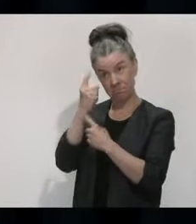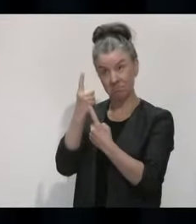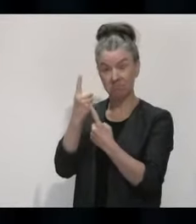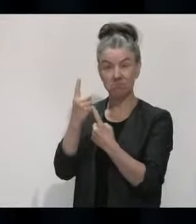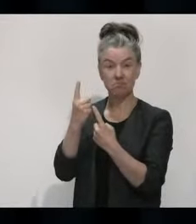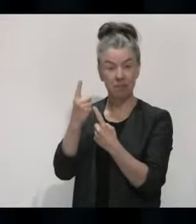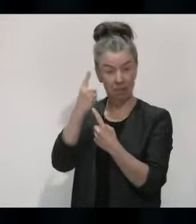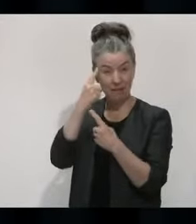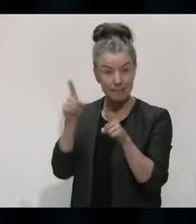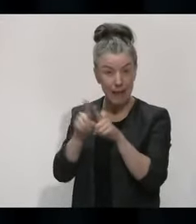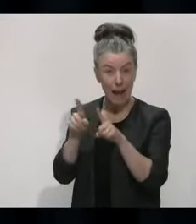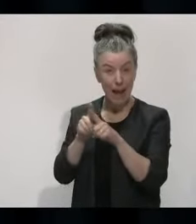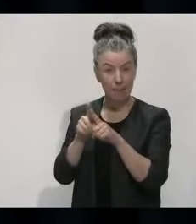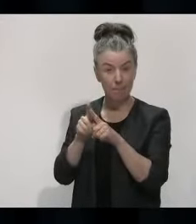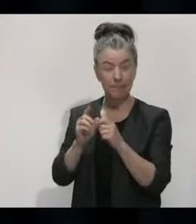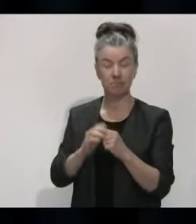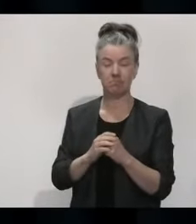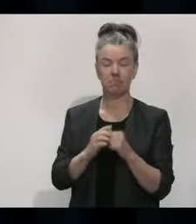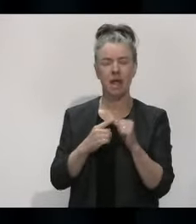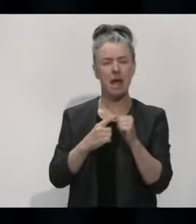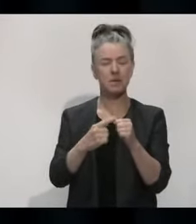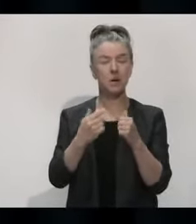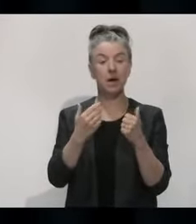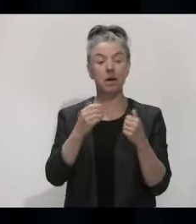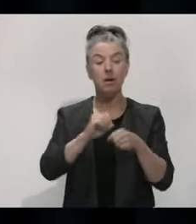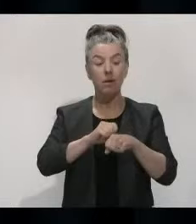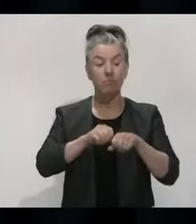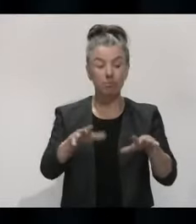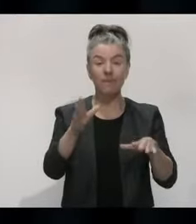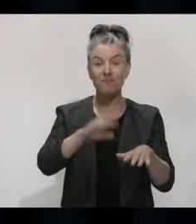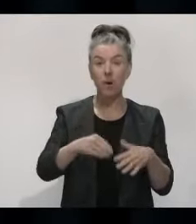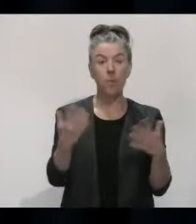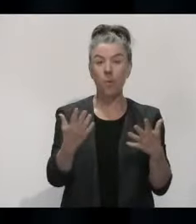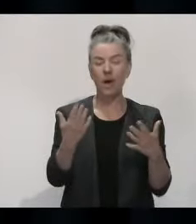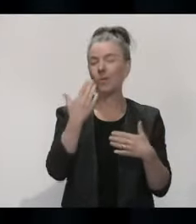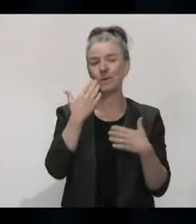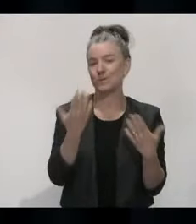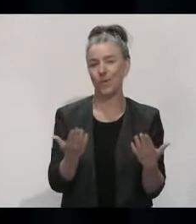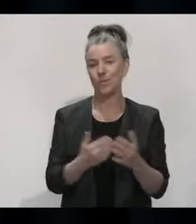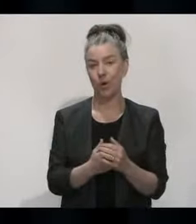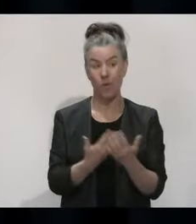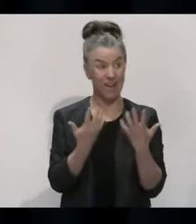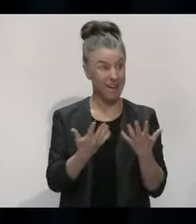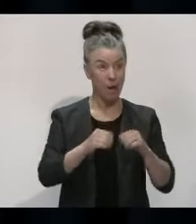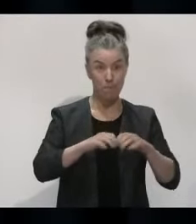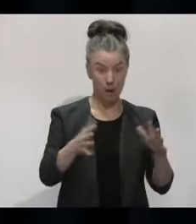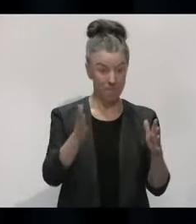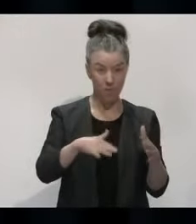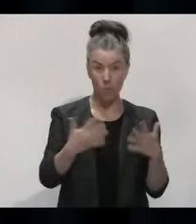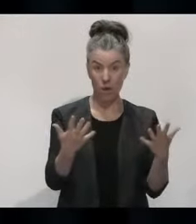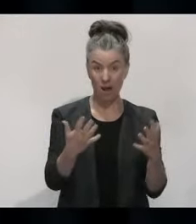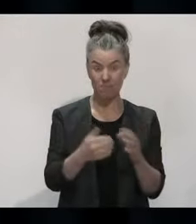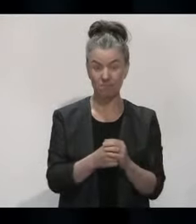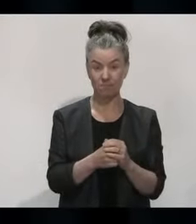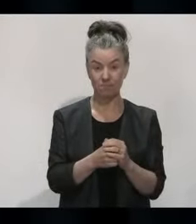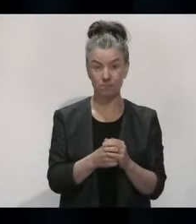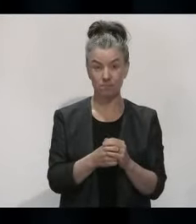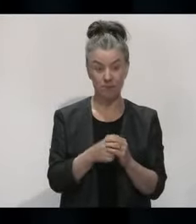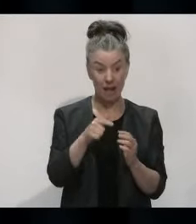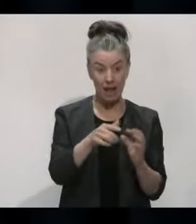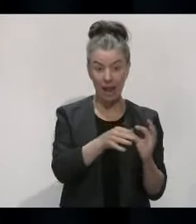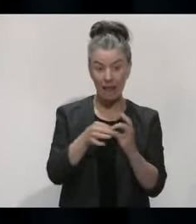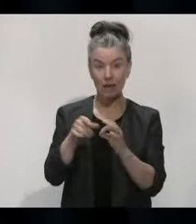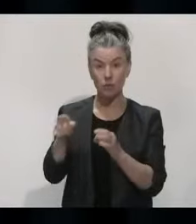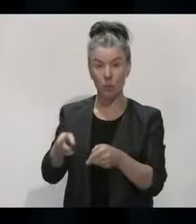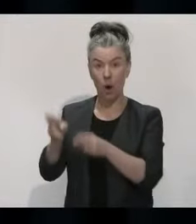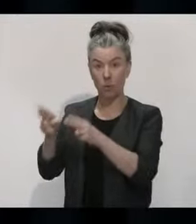Look, we simply don't know where the source of the current outbreak was. And no links have been established that link it back to MIQ.